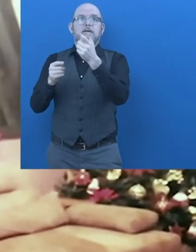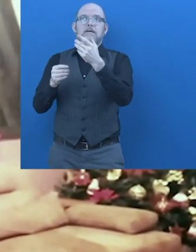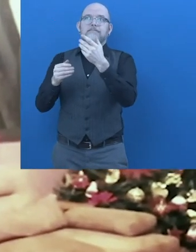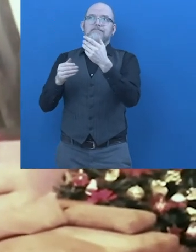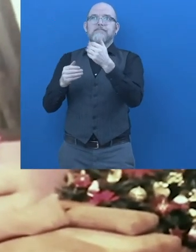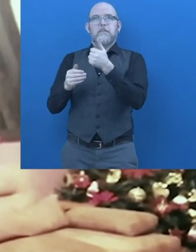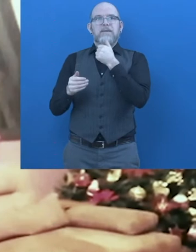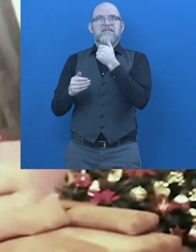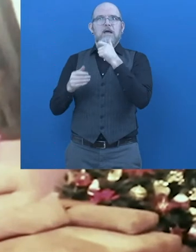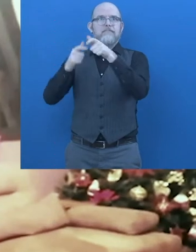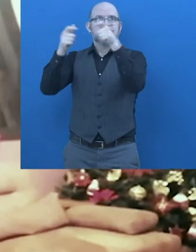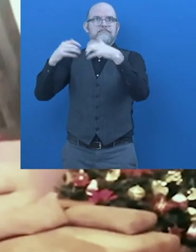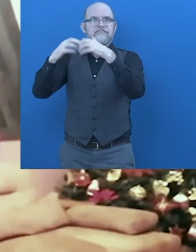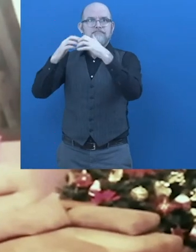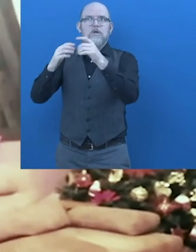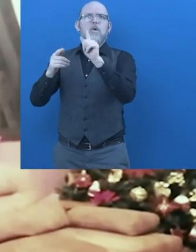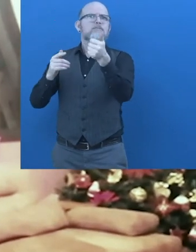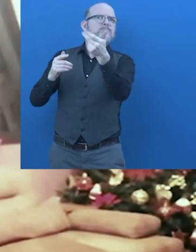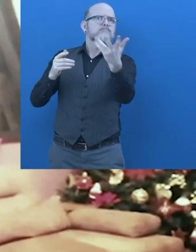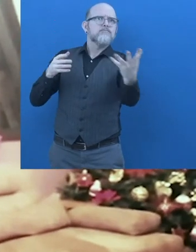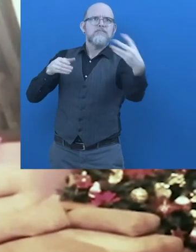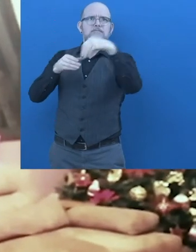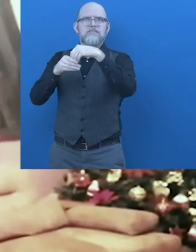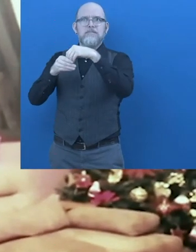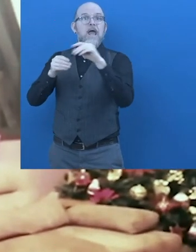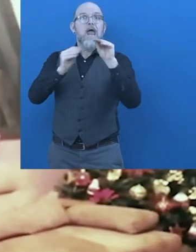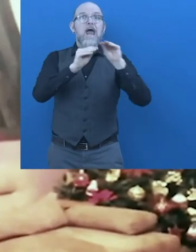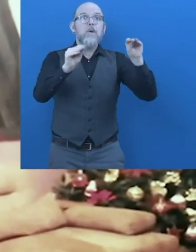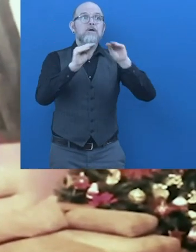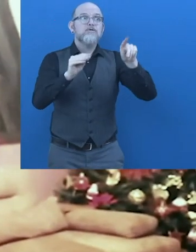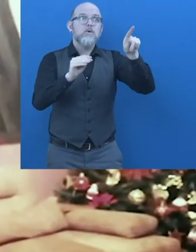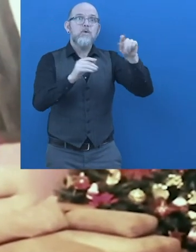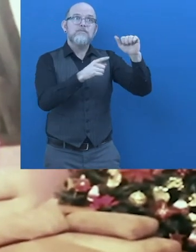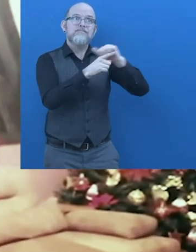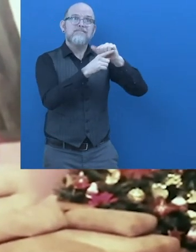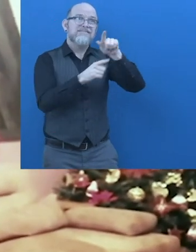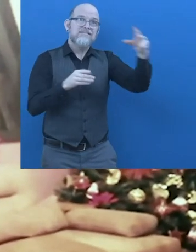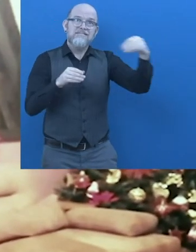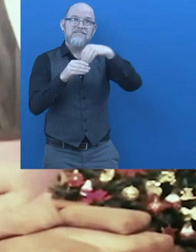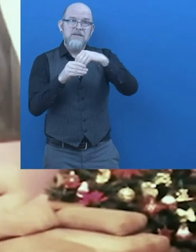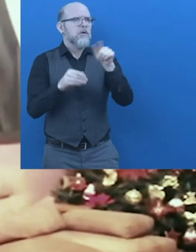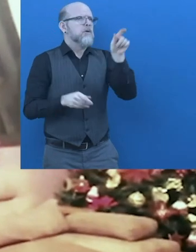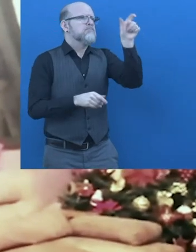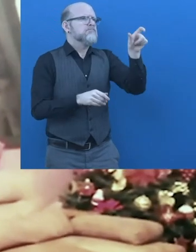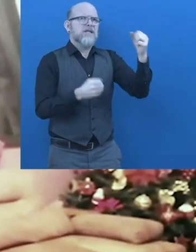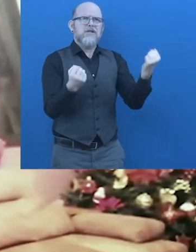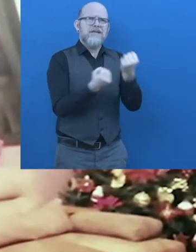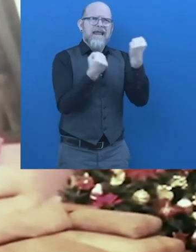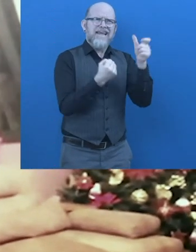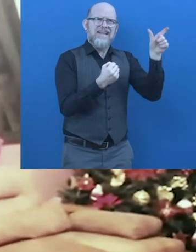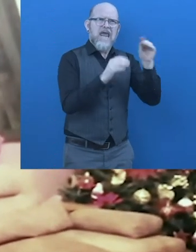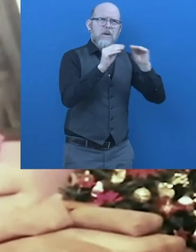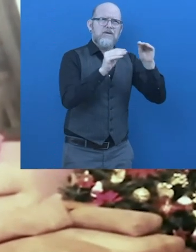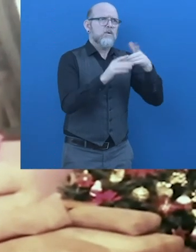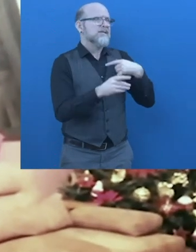the syndicates of the private sector, either inside the teaching